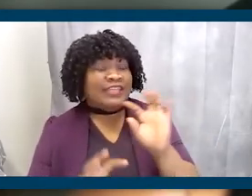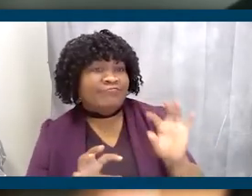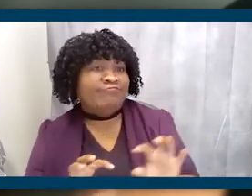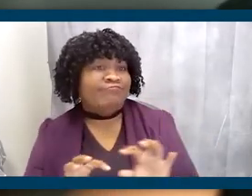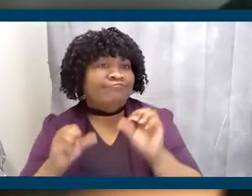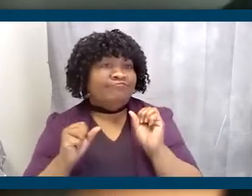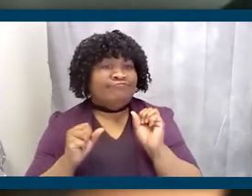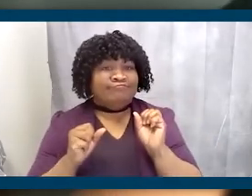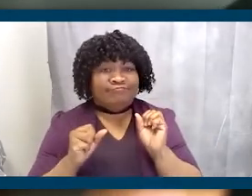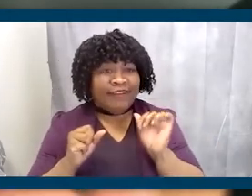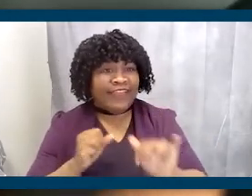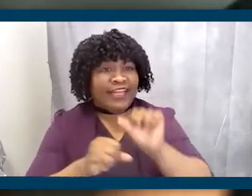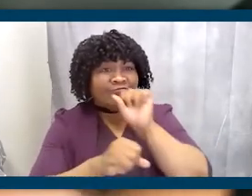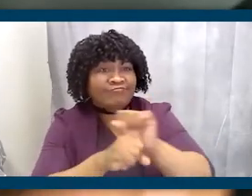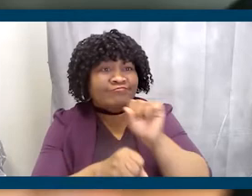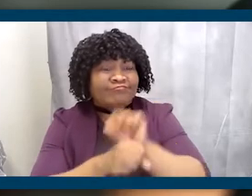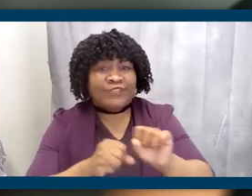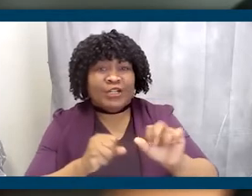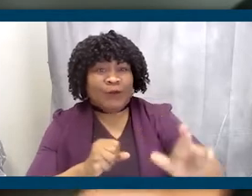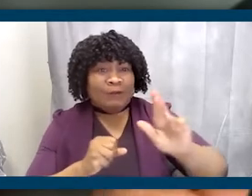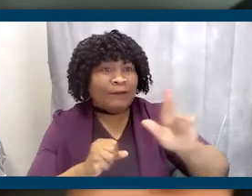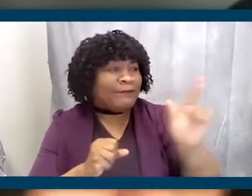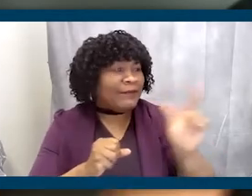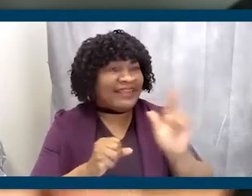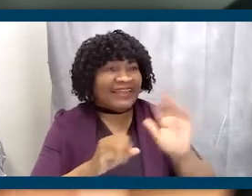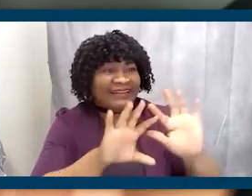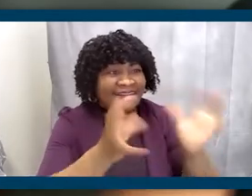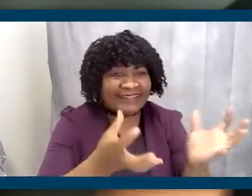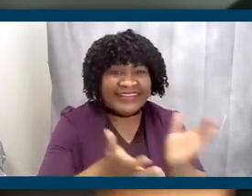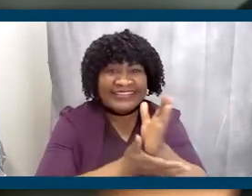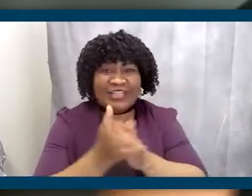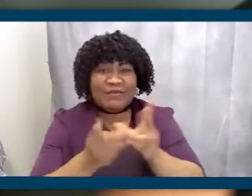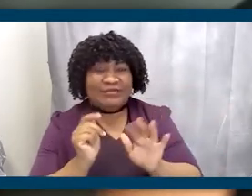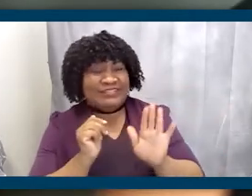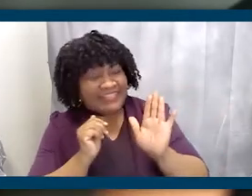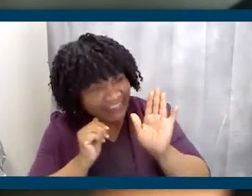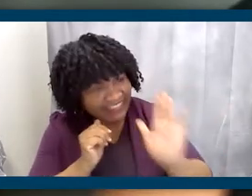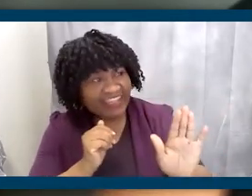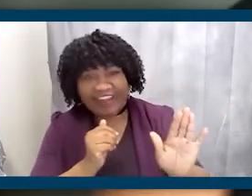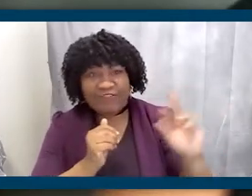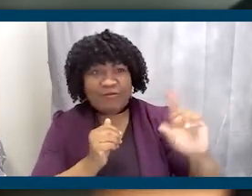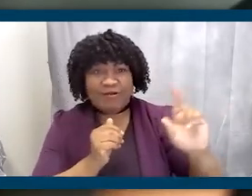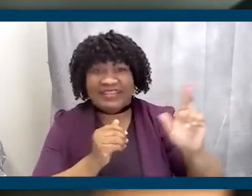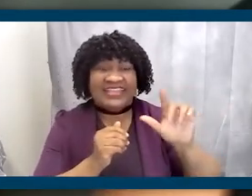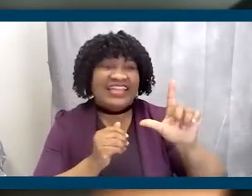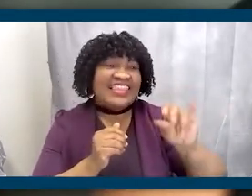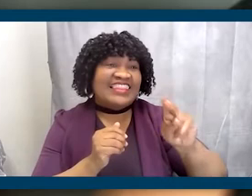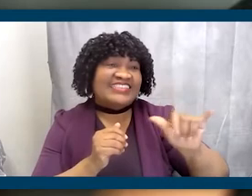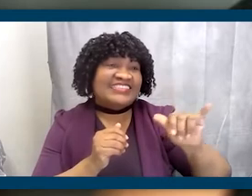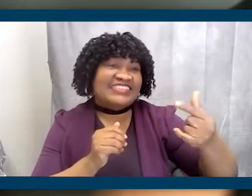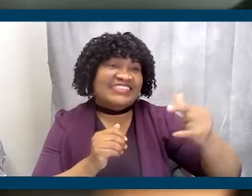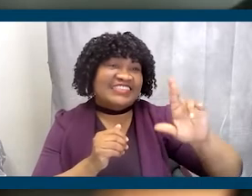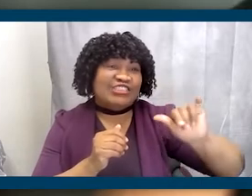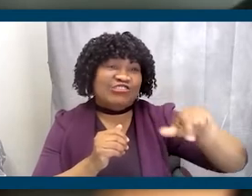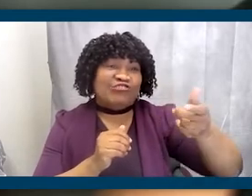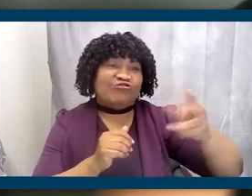that cornerstone of Republican morality. Some would say their poster child, Republican Lindsey Graham, for his